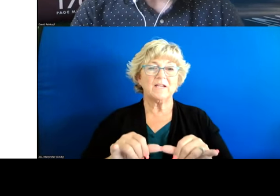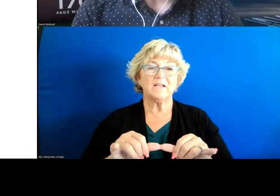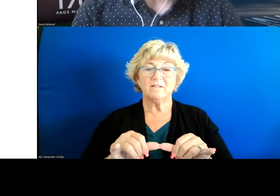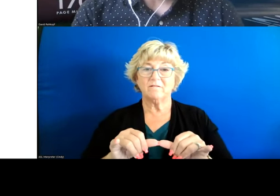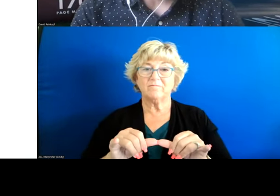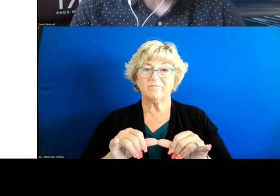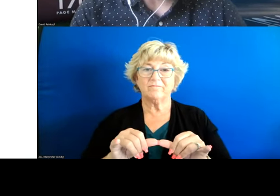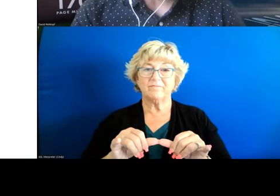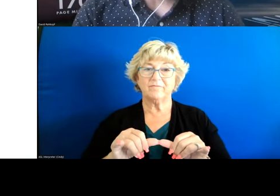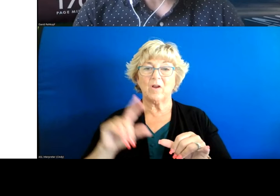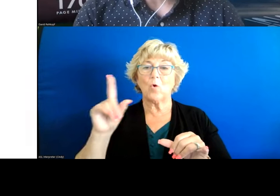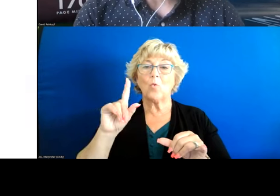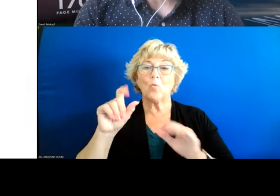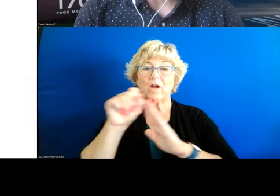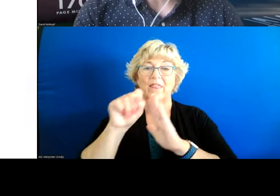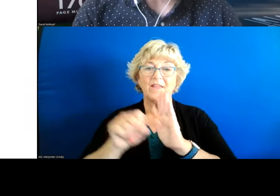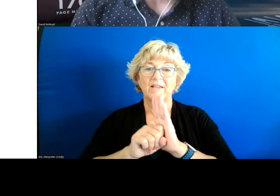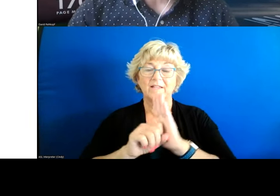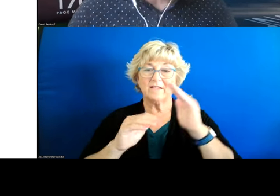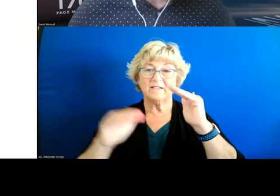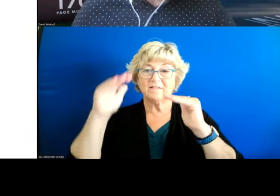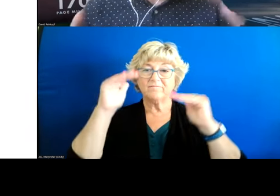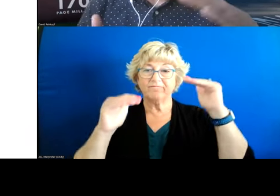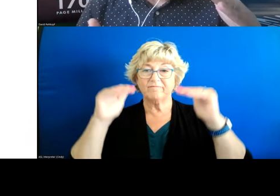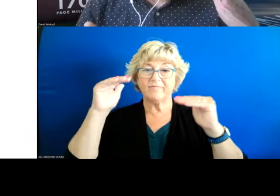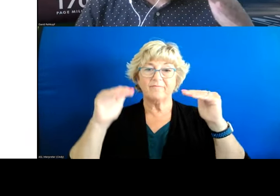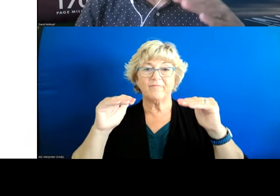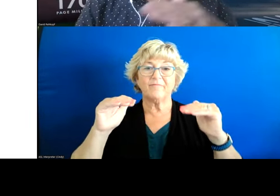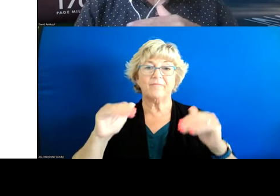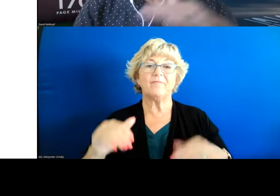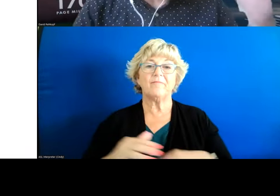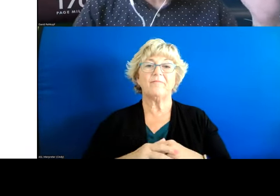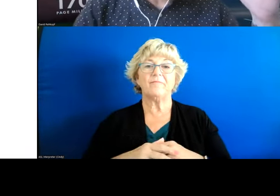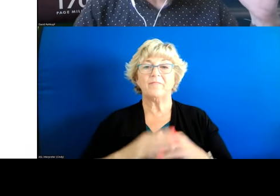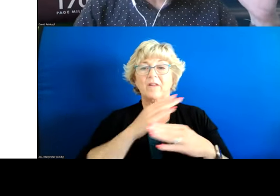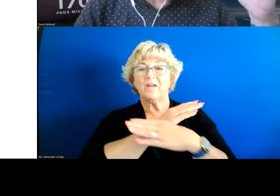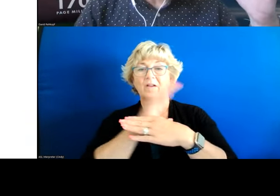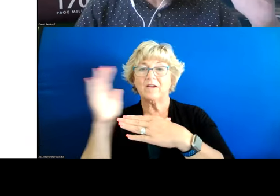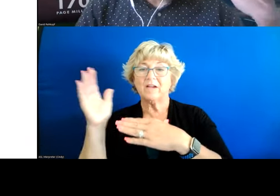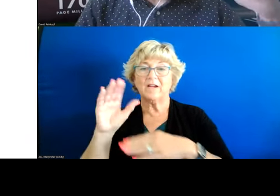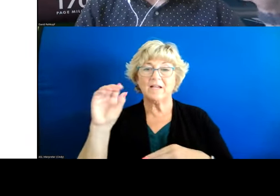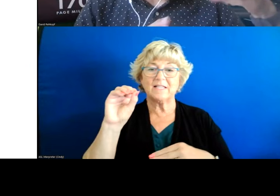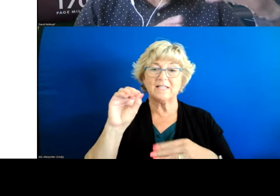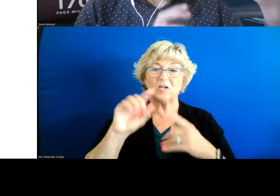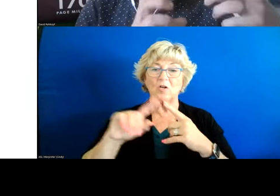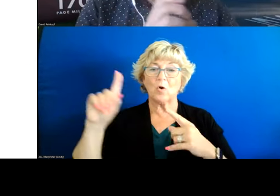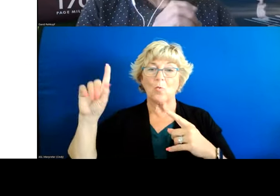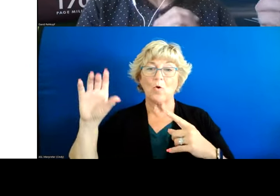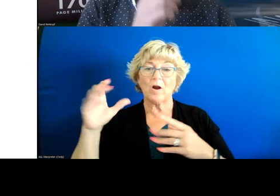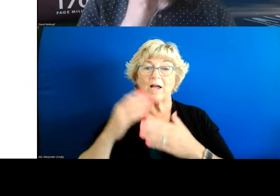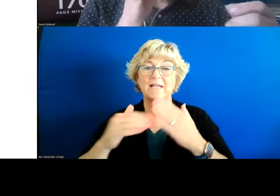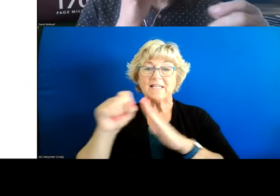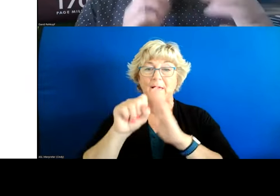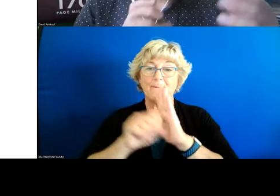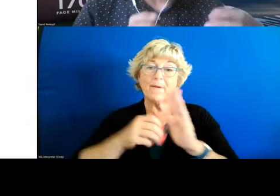um and where states fared how well they were doing so this is a theoretical range of zero to 100 but because some states are